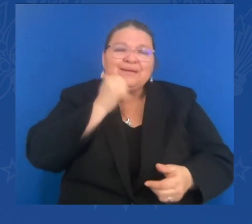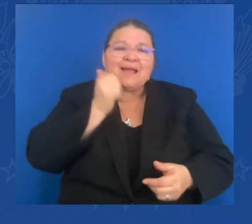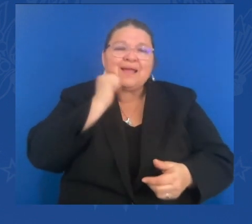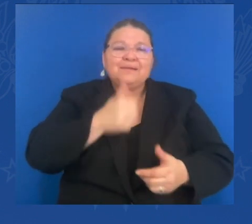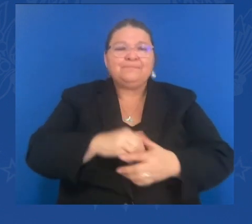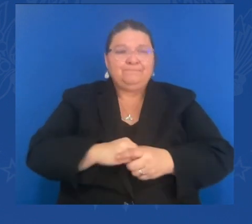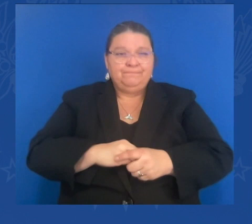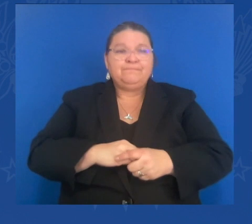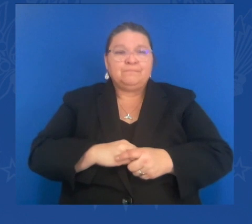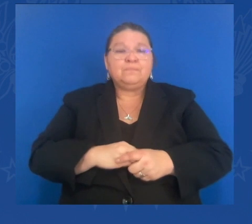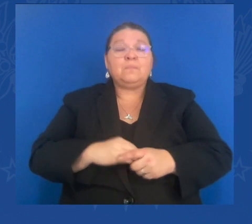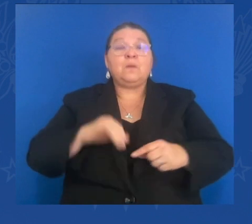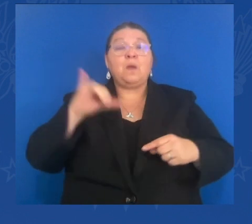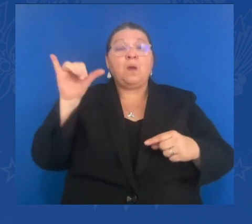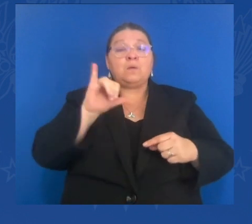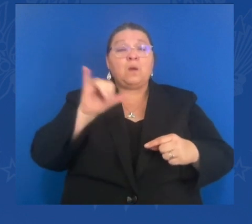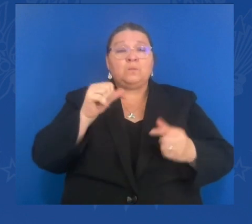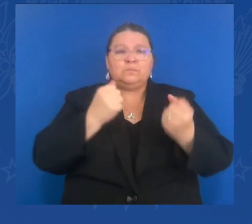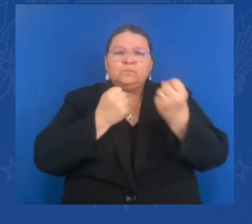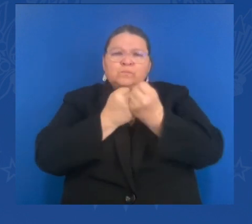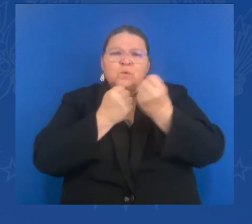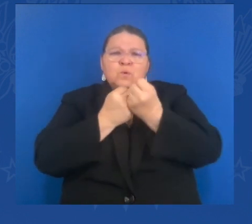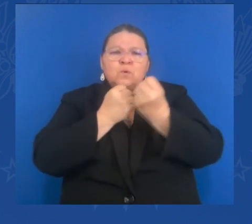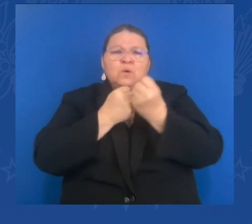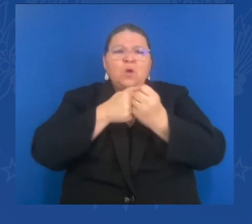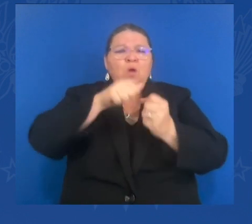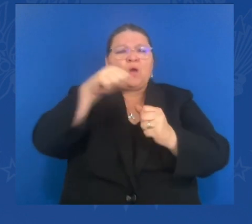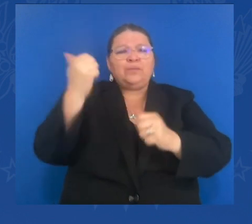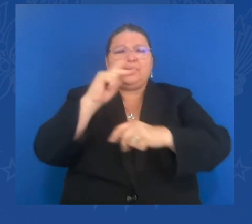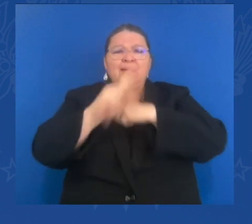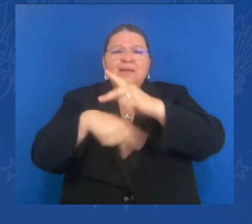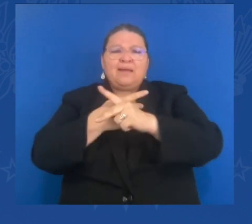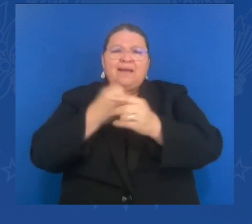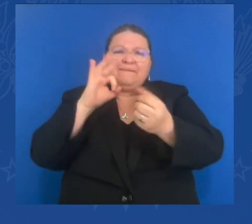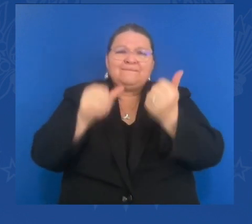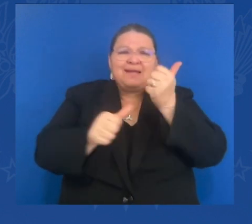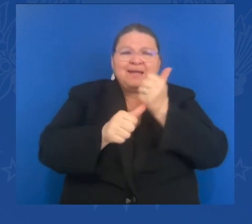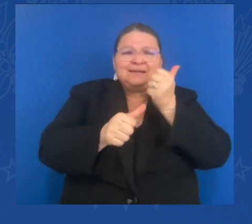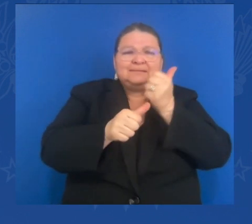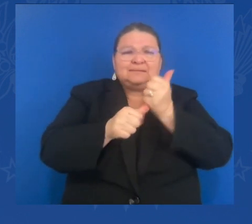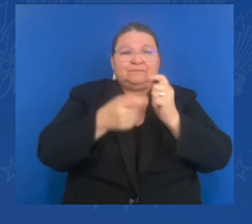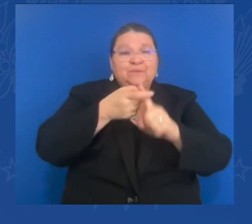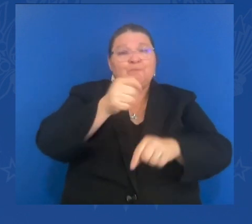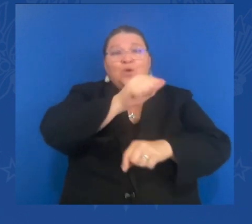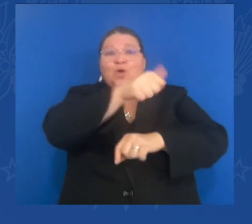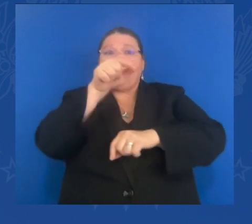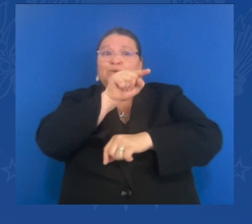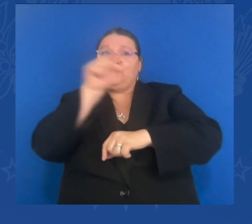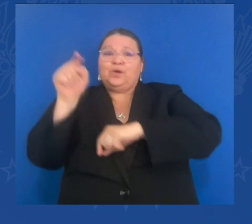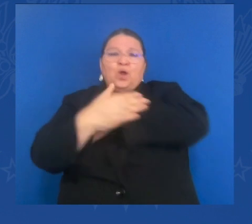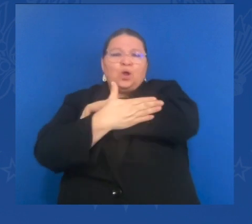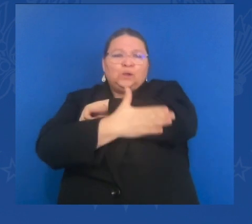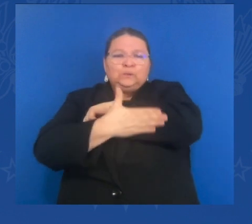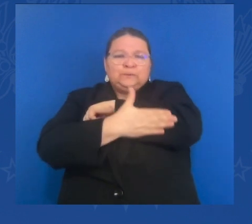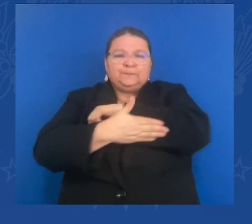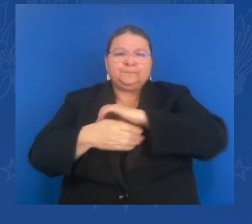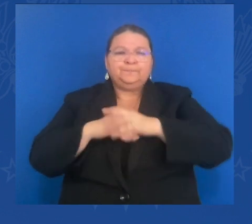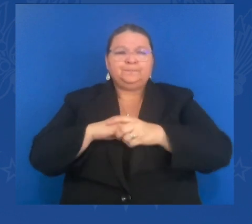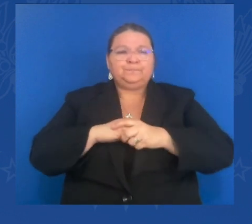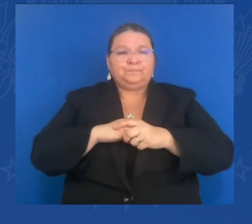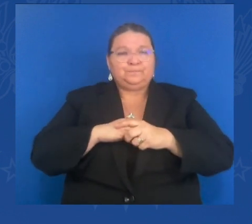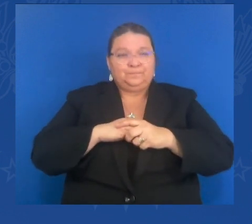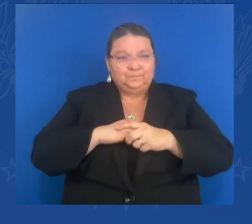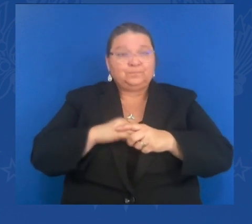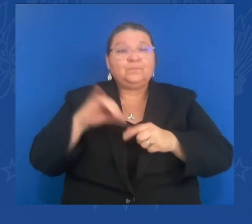allies and partners to Ukraine. And the humanitarian front, we're working closely with the U.N. and humanitarian organizations to